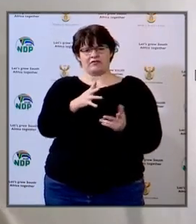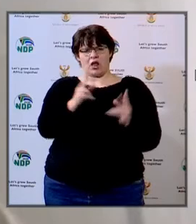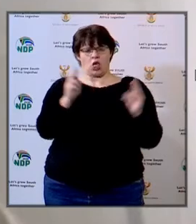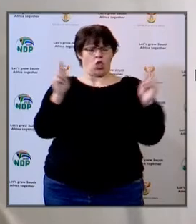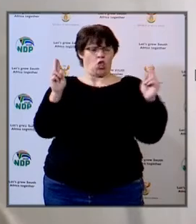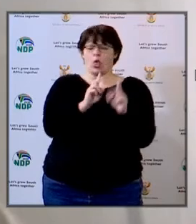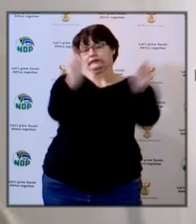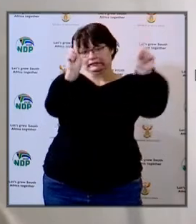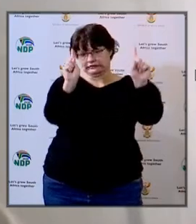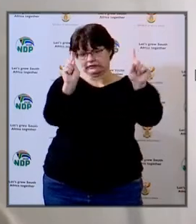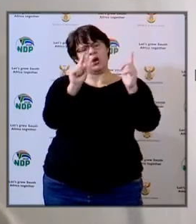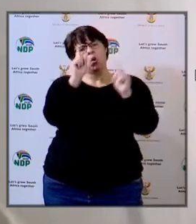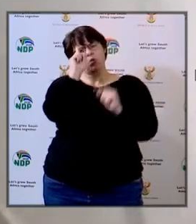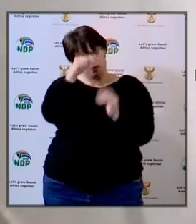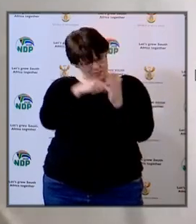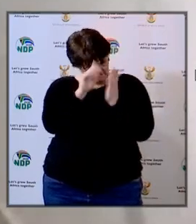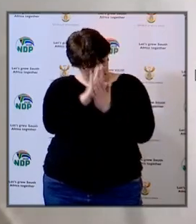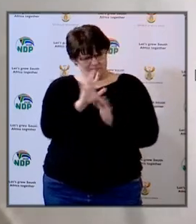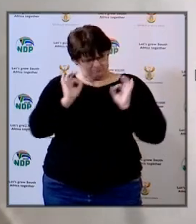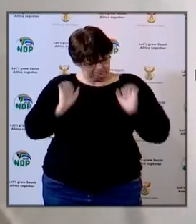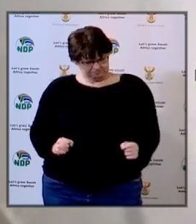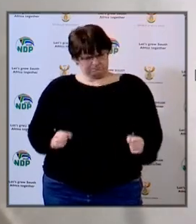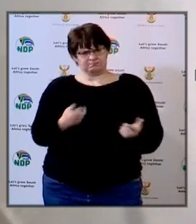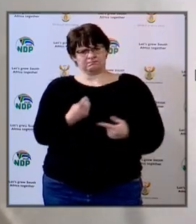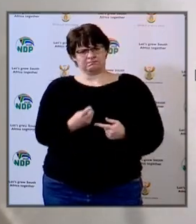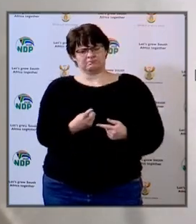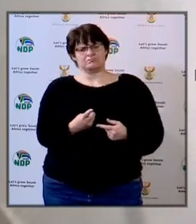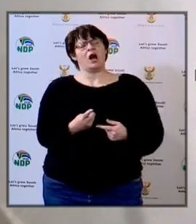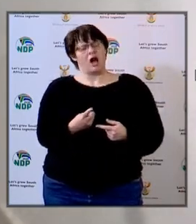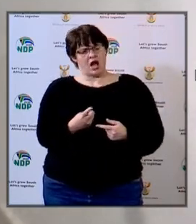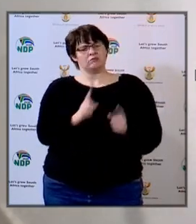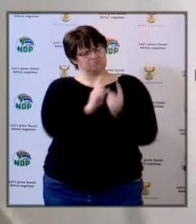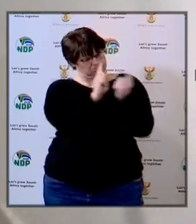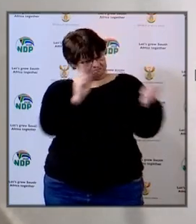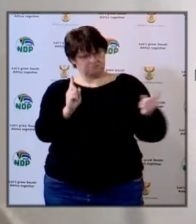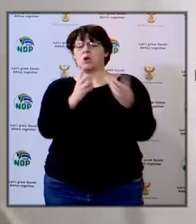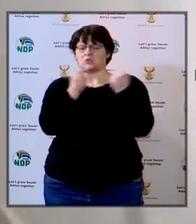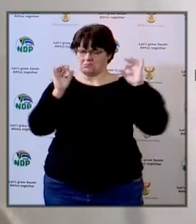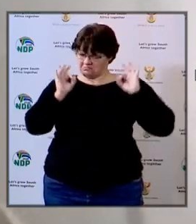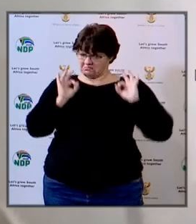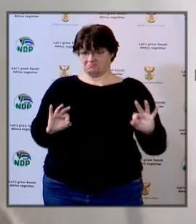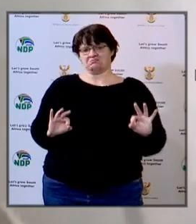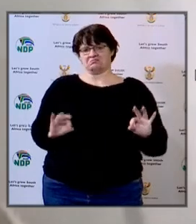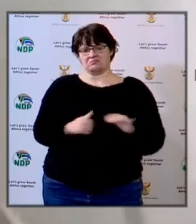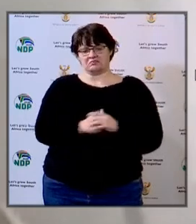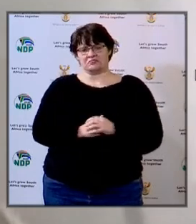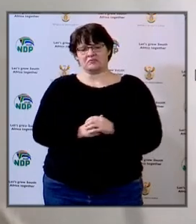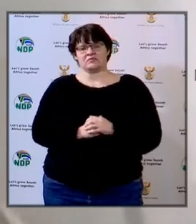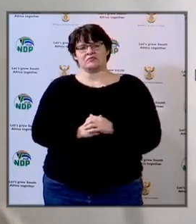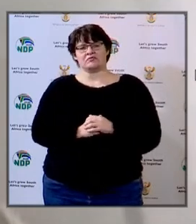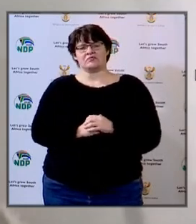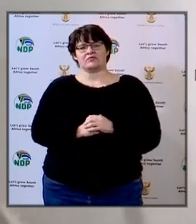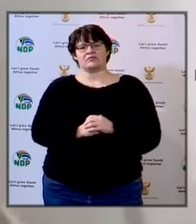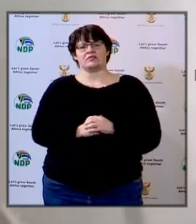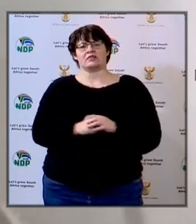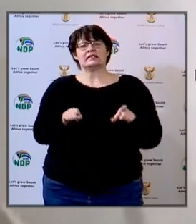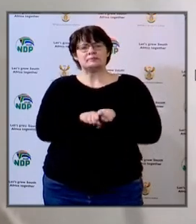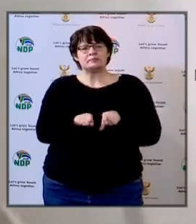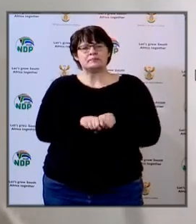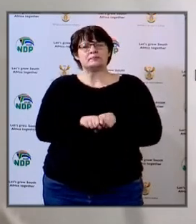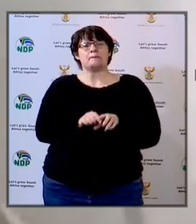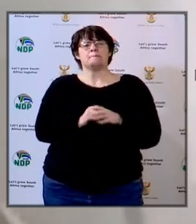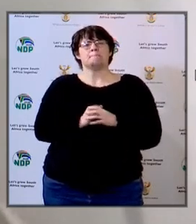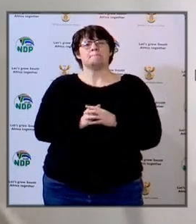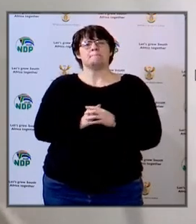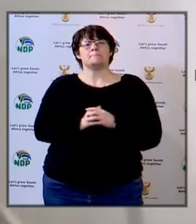and therefore we can be rest assured that the social distancing issues have been addressed and then